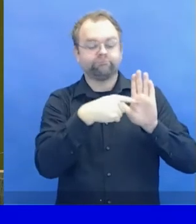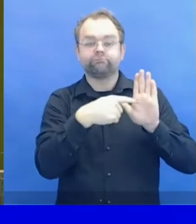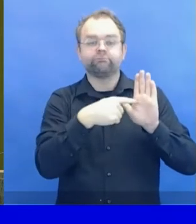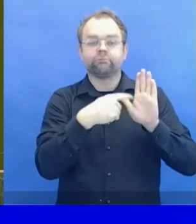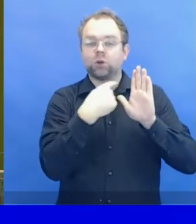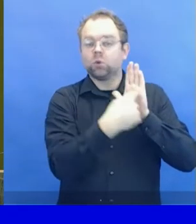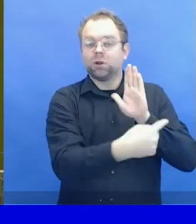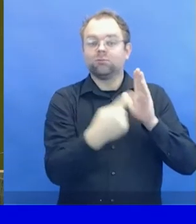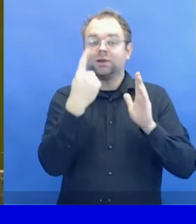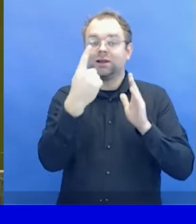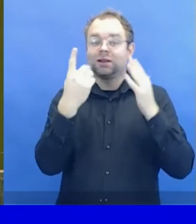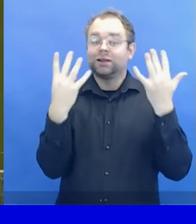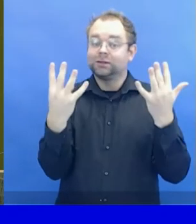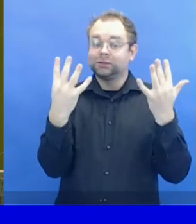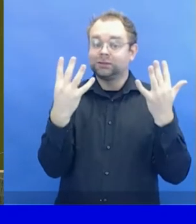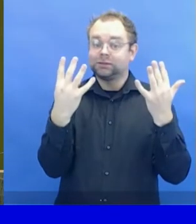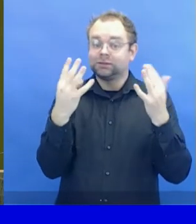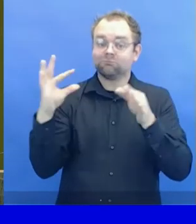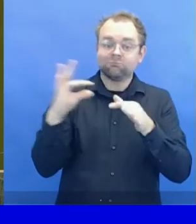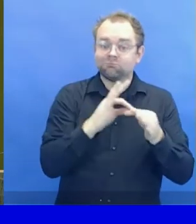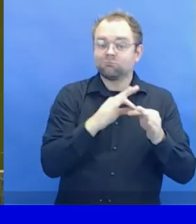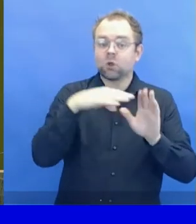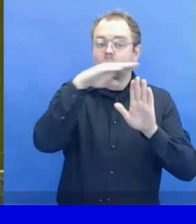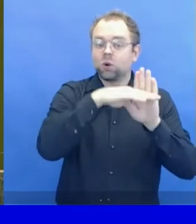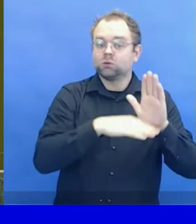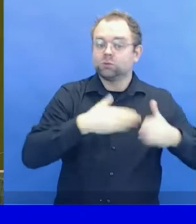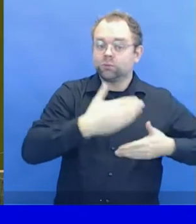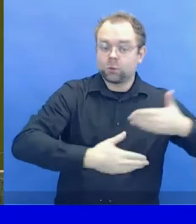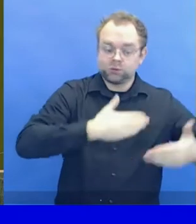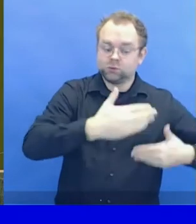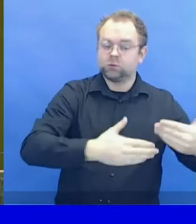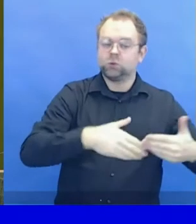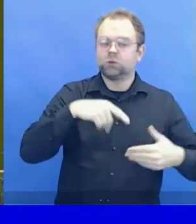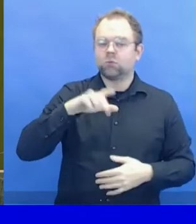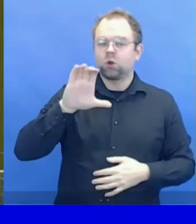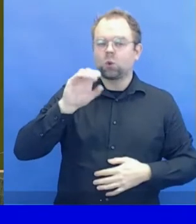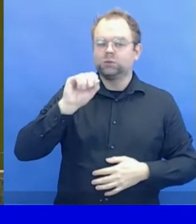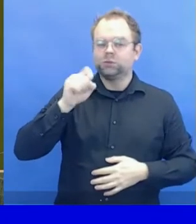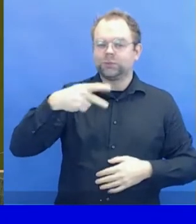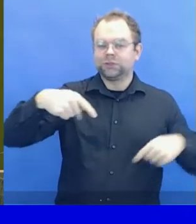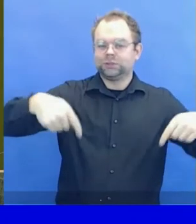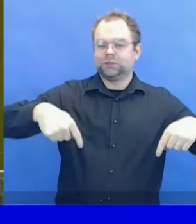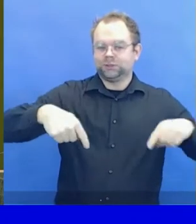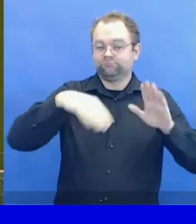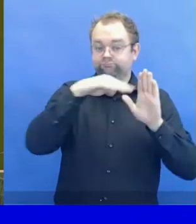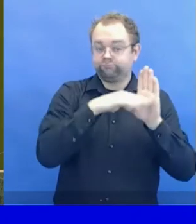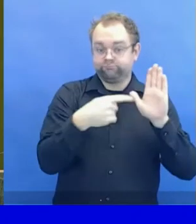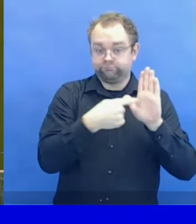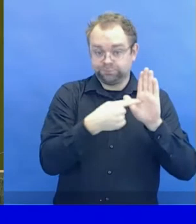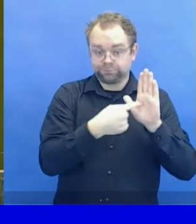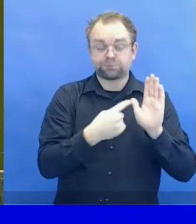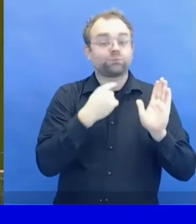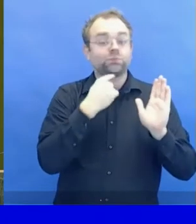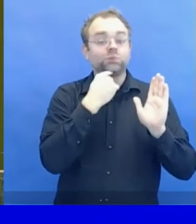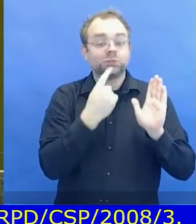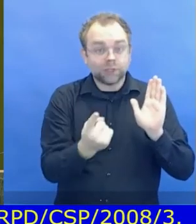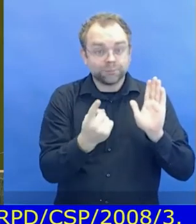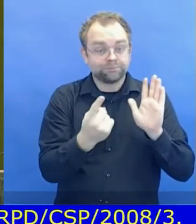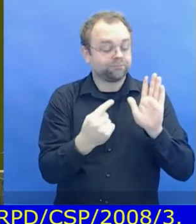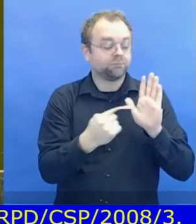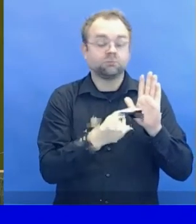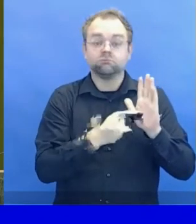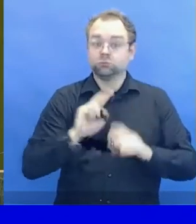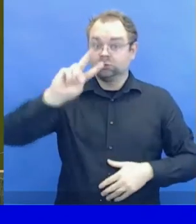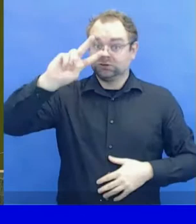Should a second round and subsequent rounds of balloting be necessary, restricted balloting shall apply